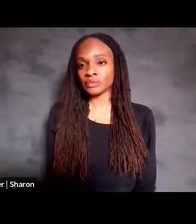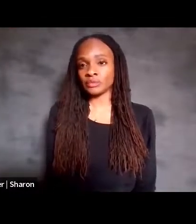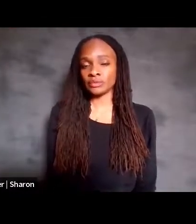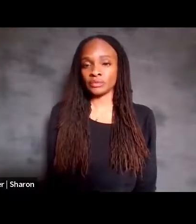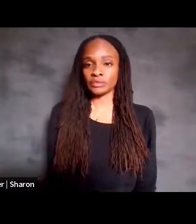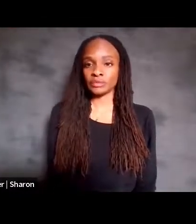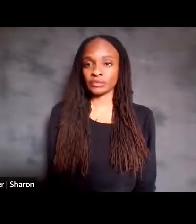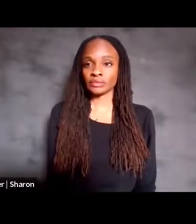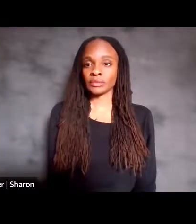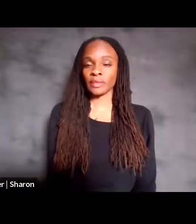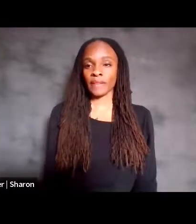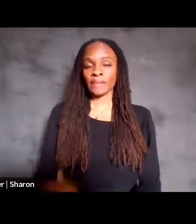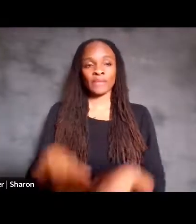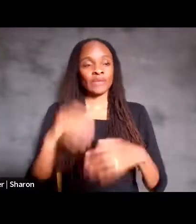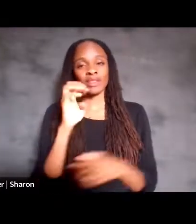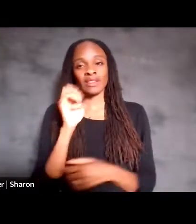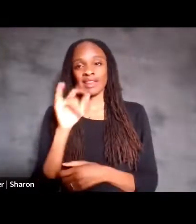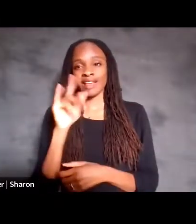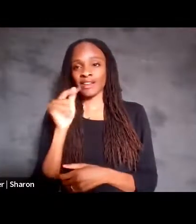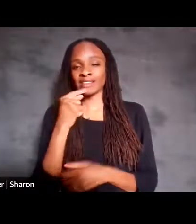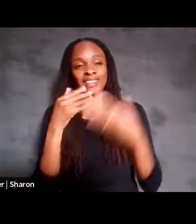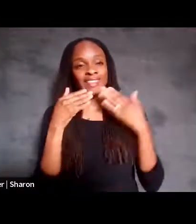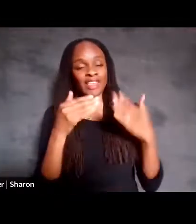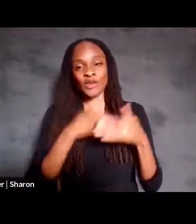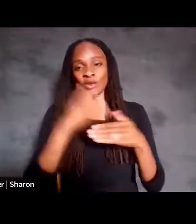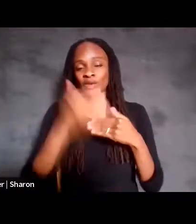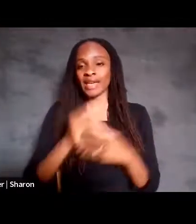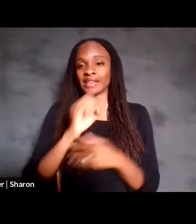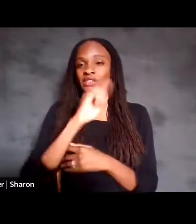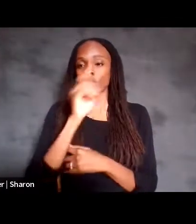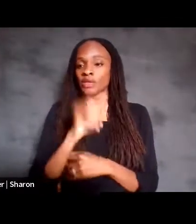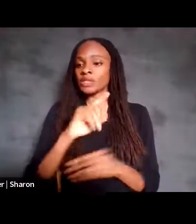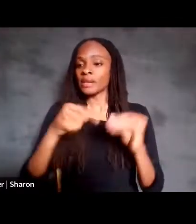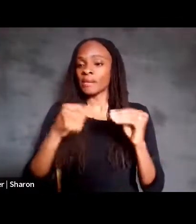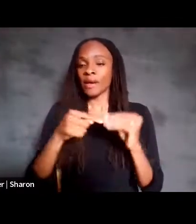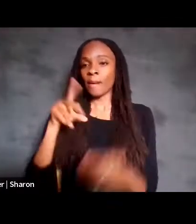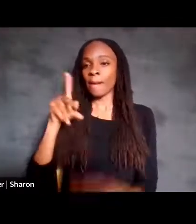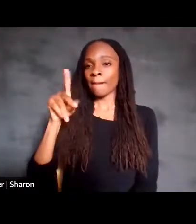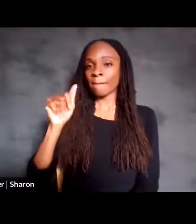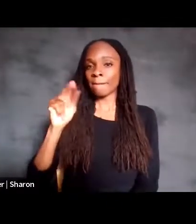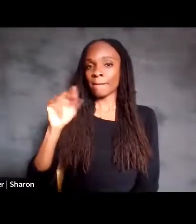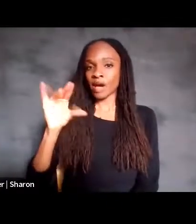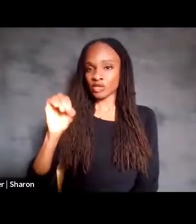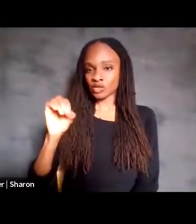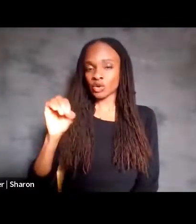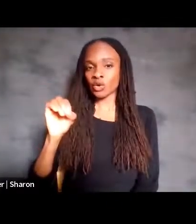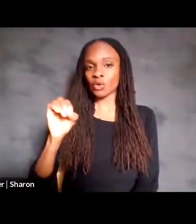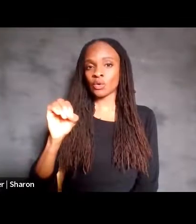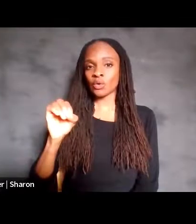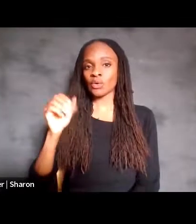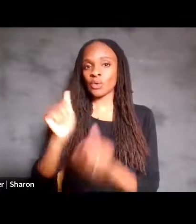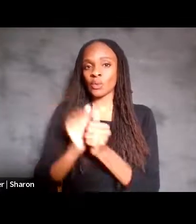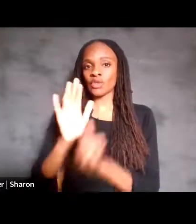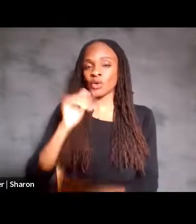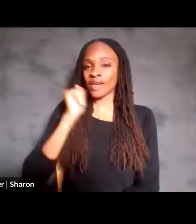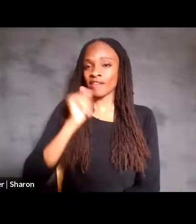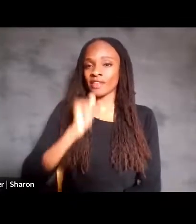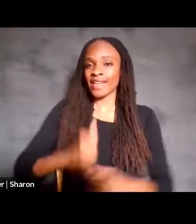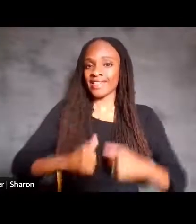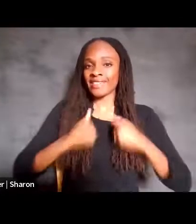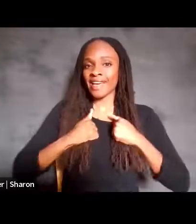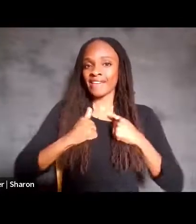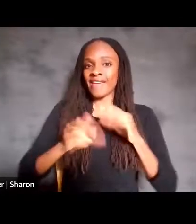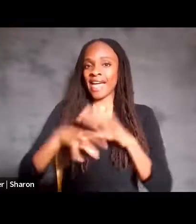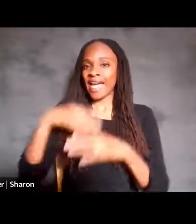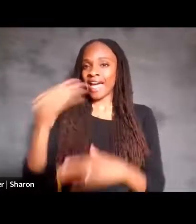Thank you. The next question is about Pancho, for Pancho and your everyday life outside the lab,